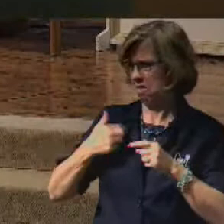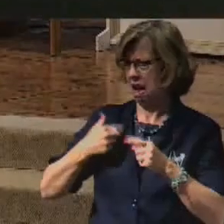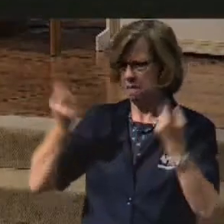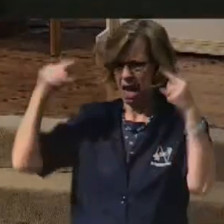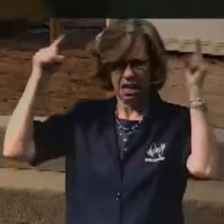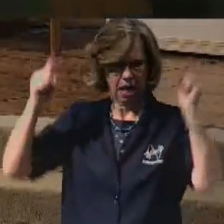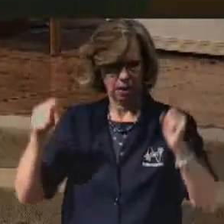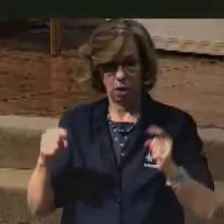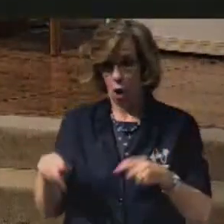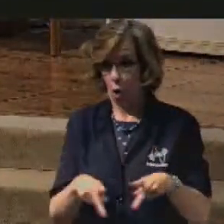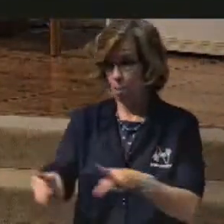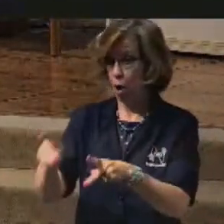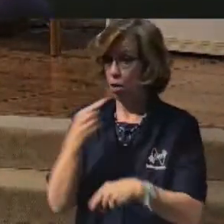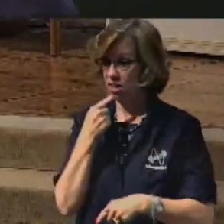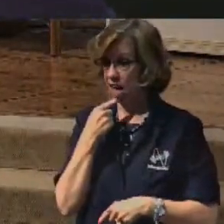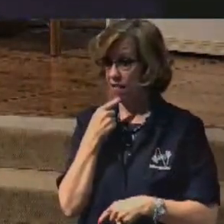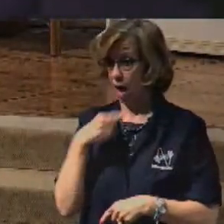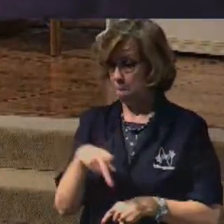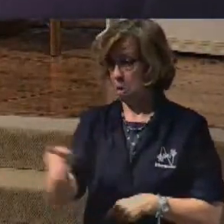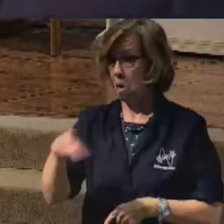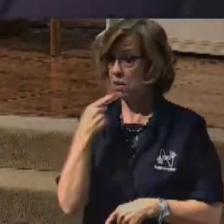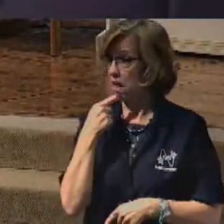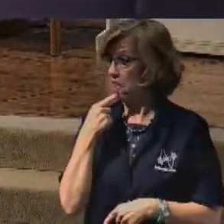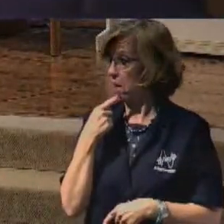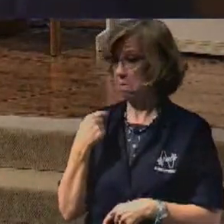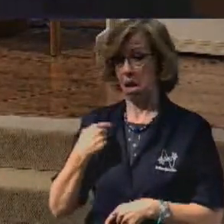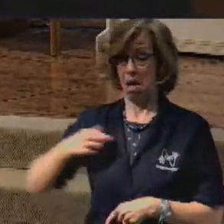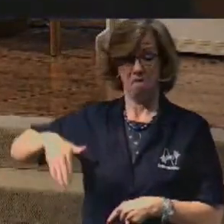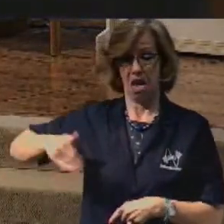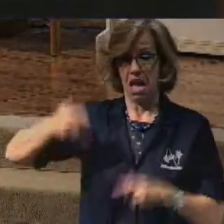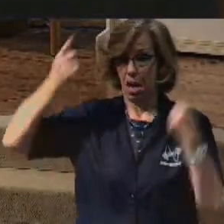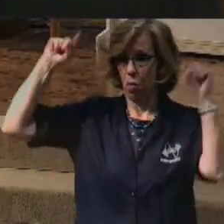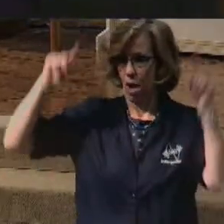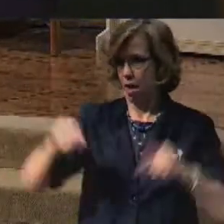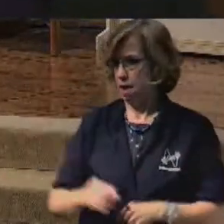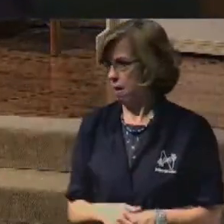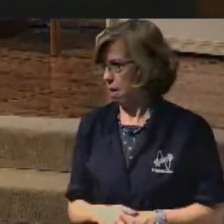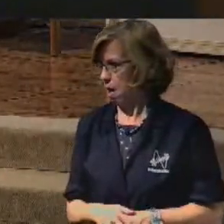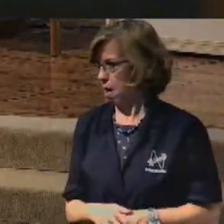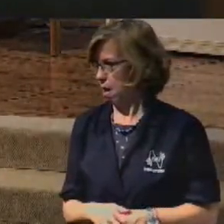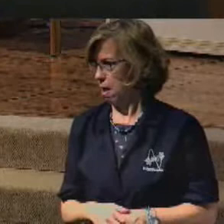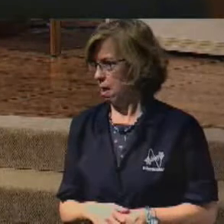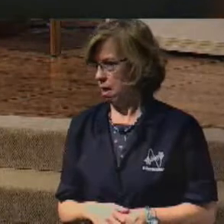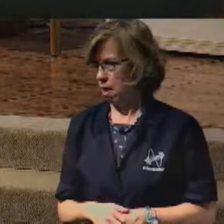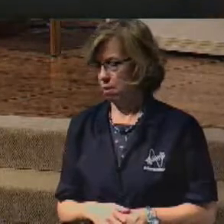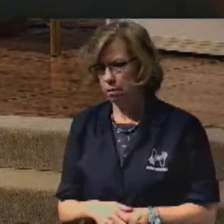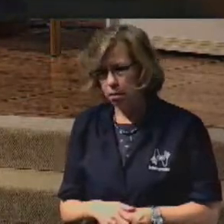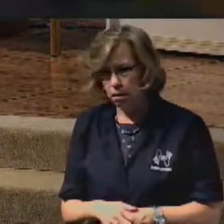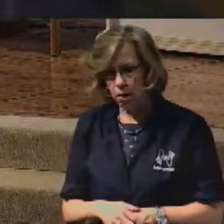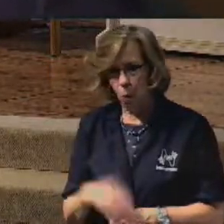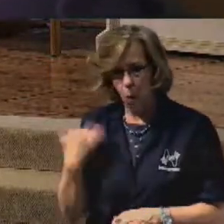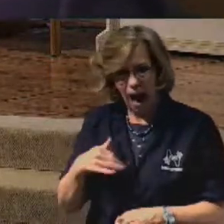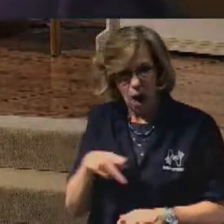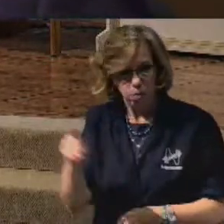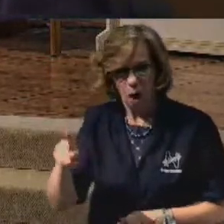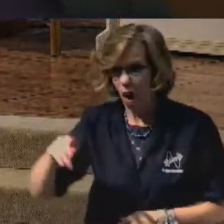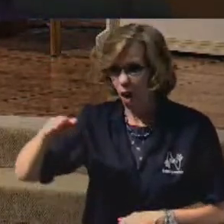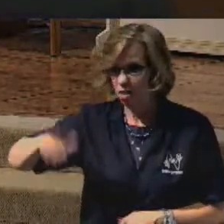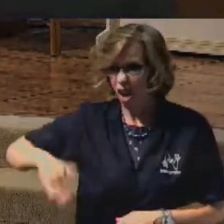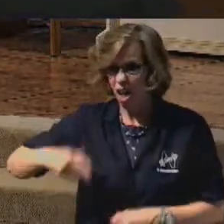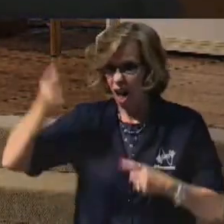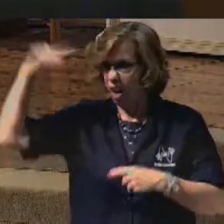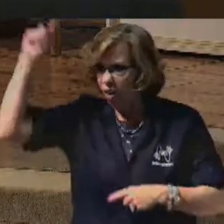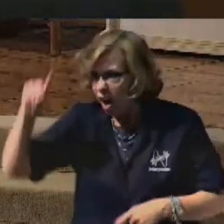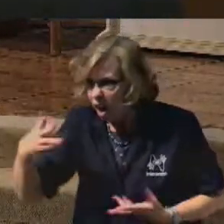arrived spiritually, then let me just help you here. You and I are going to be